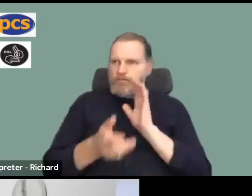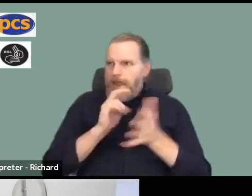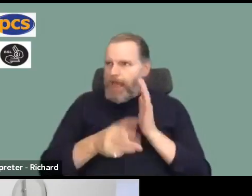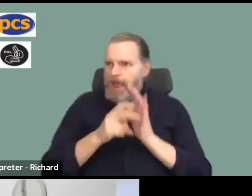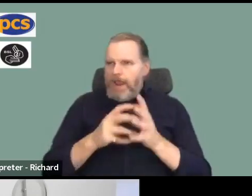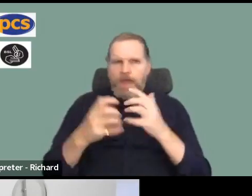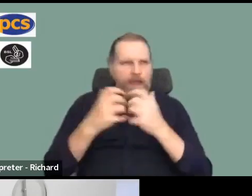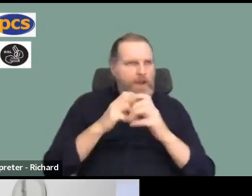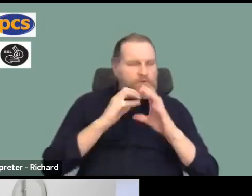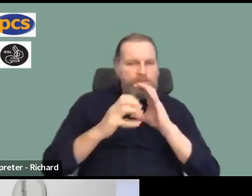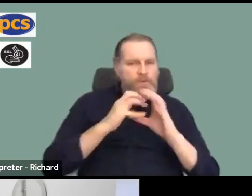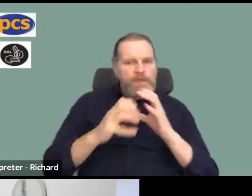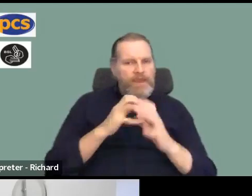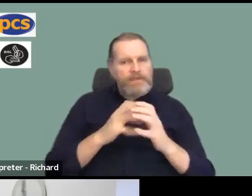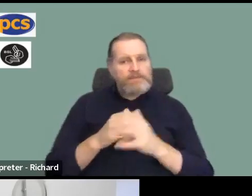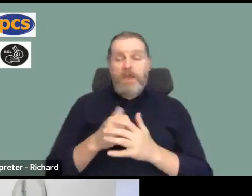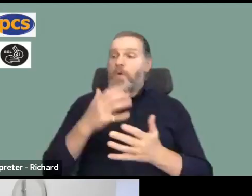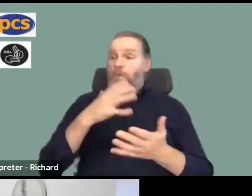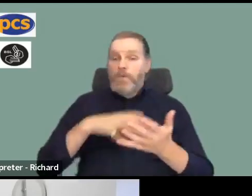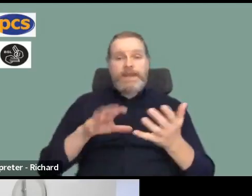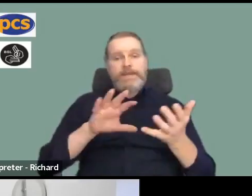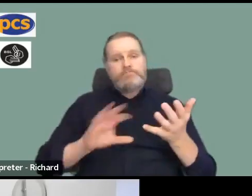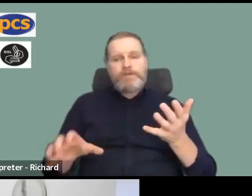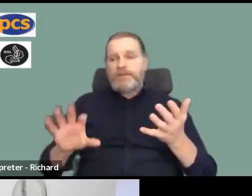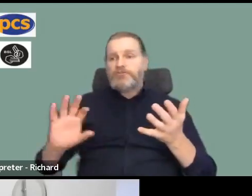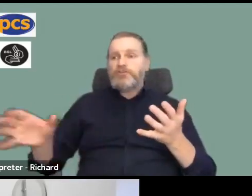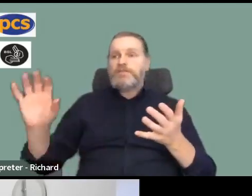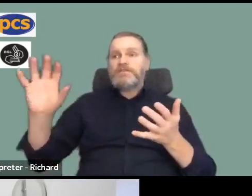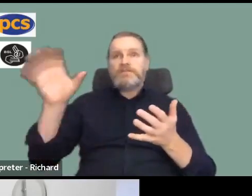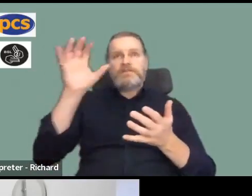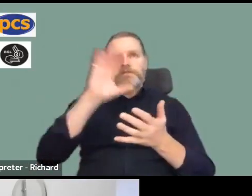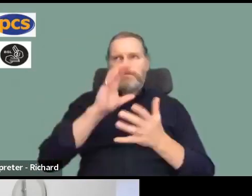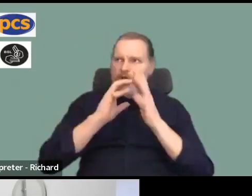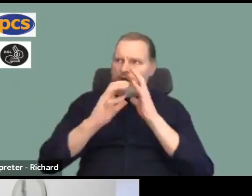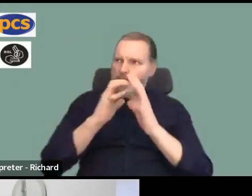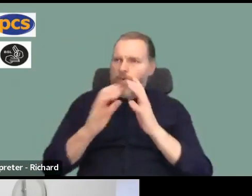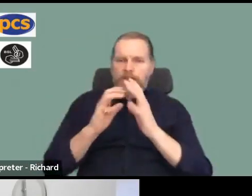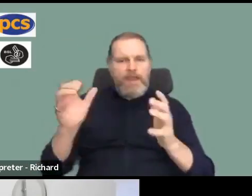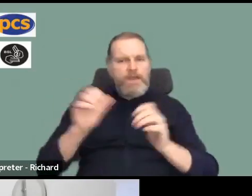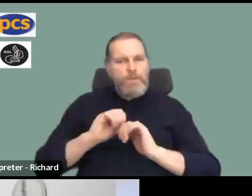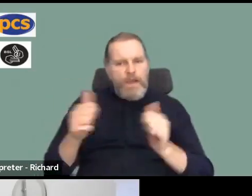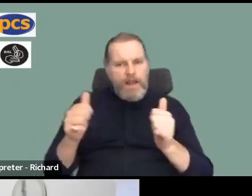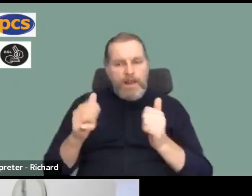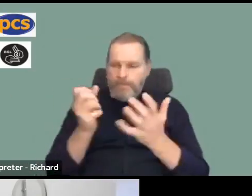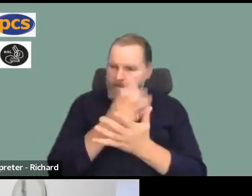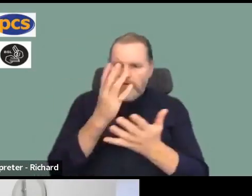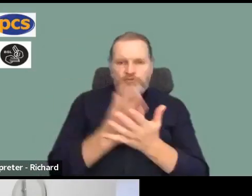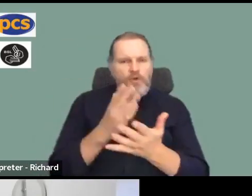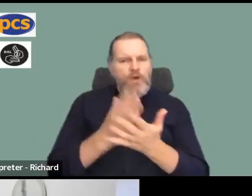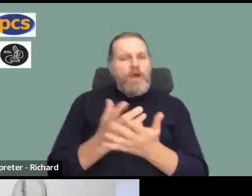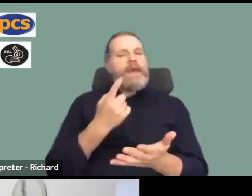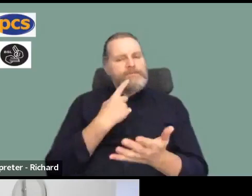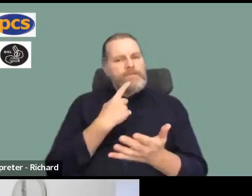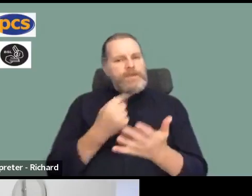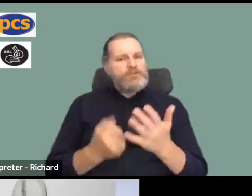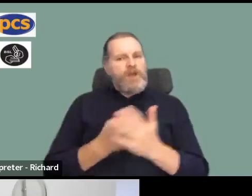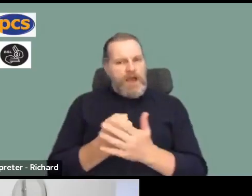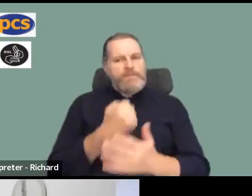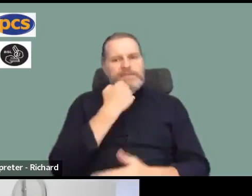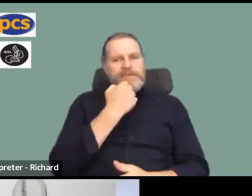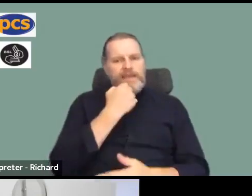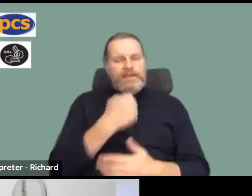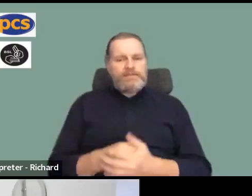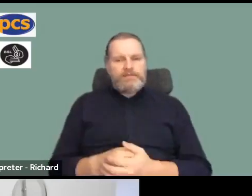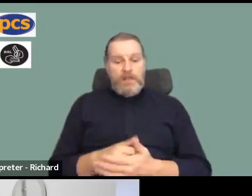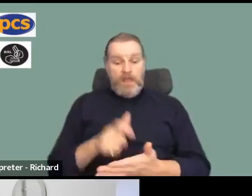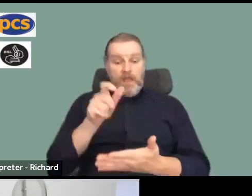We need every branch, as you pointed out at the beginning, Fran, to make sure that the records we have for members are accurate. This is a postal vote. And for